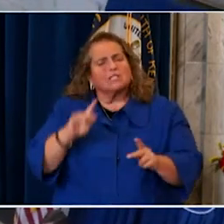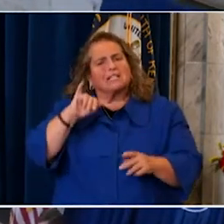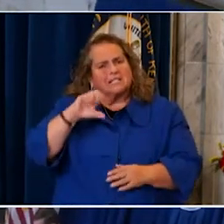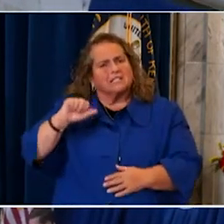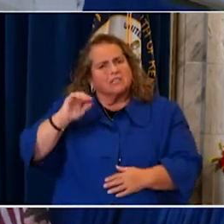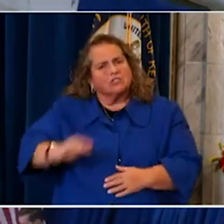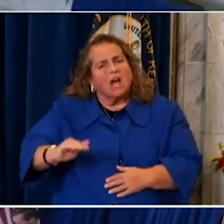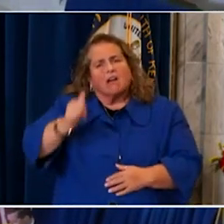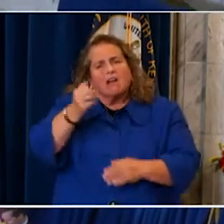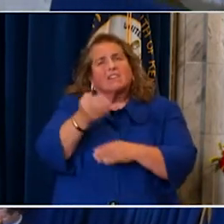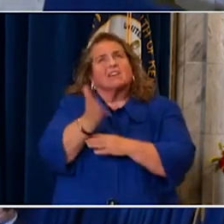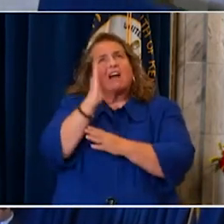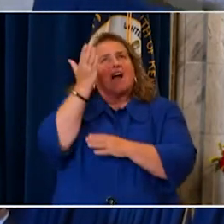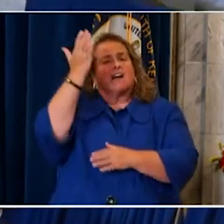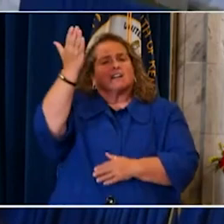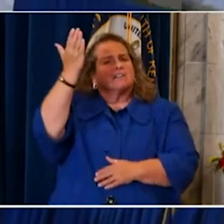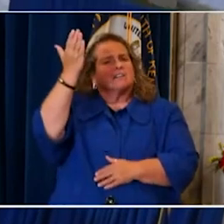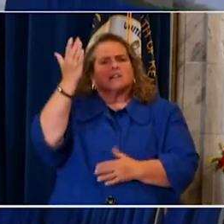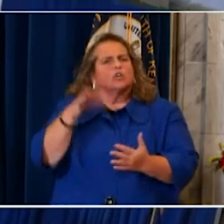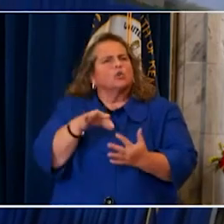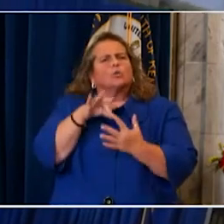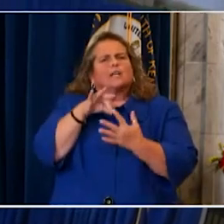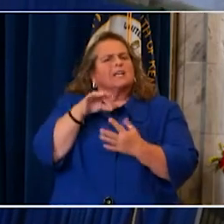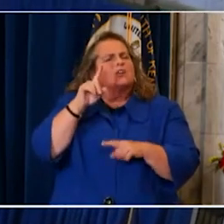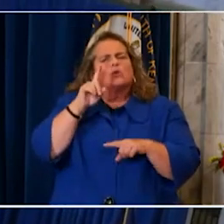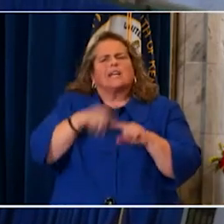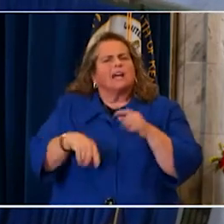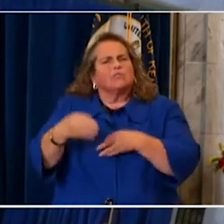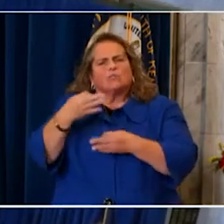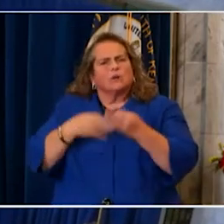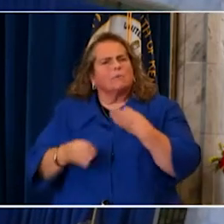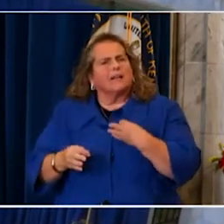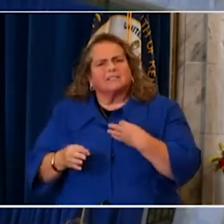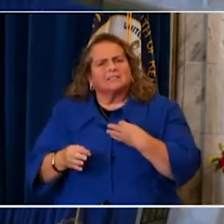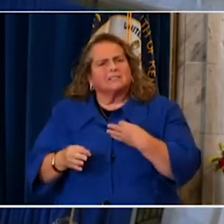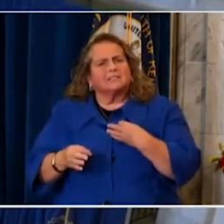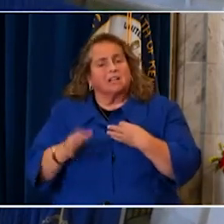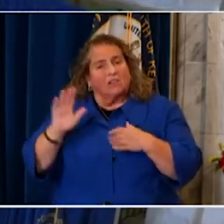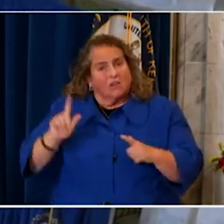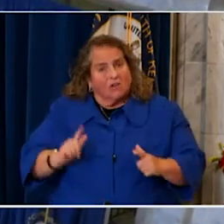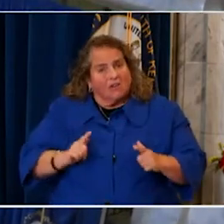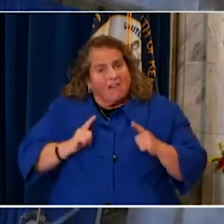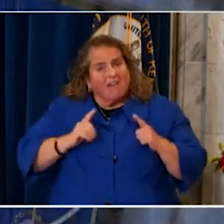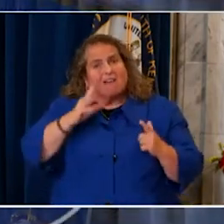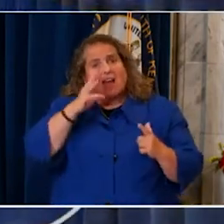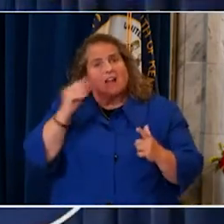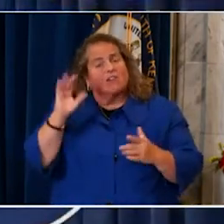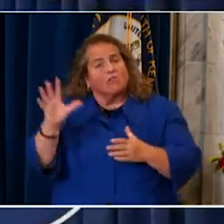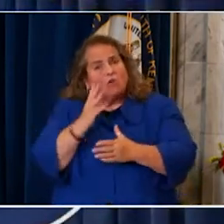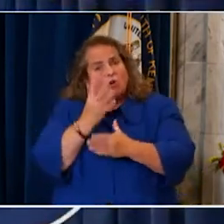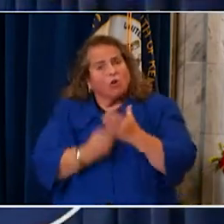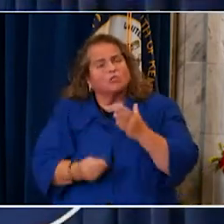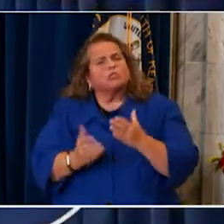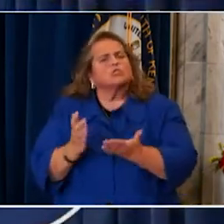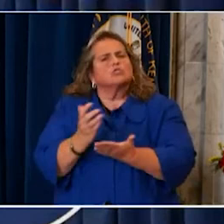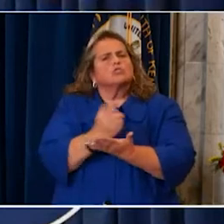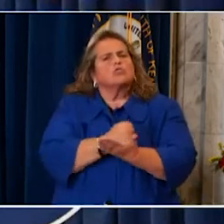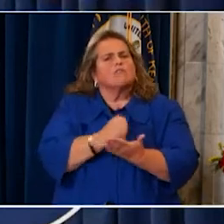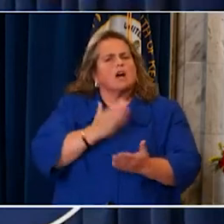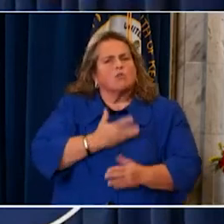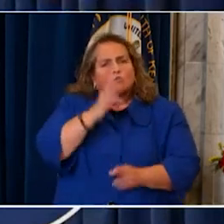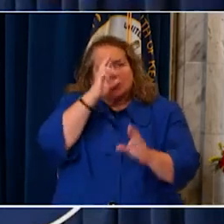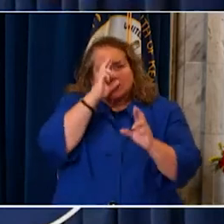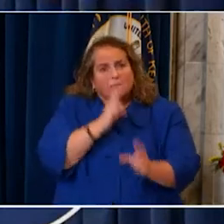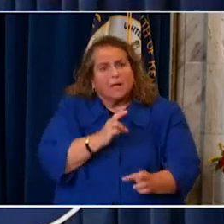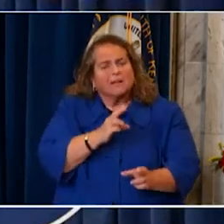for a service to remember the more than 10,000 Kentuckians who have now died from the coronavirus. The service gave those gathered not